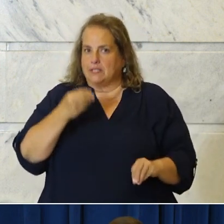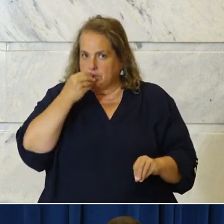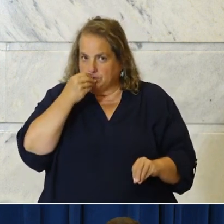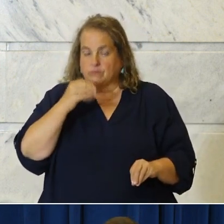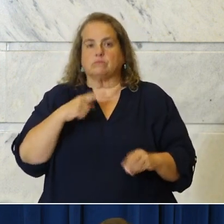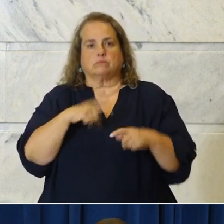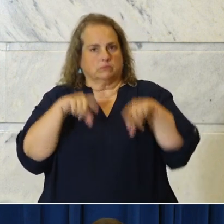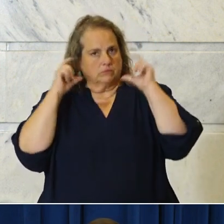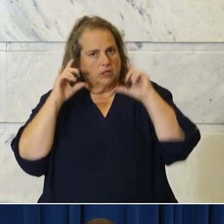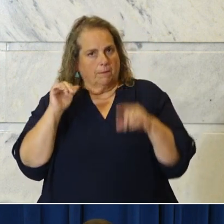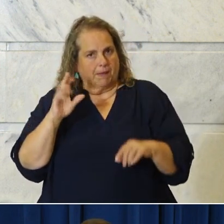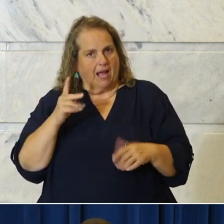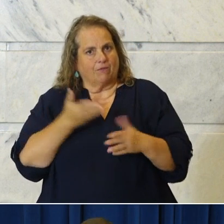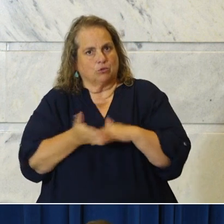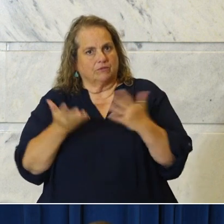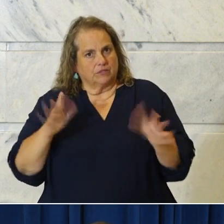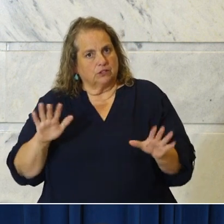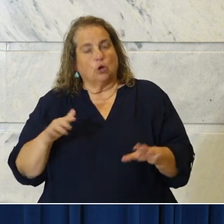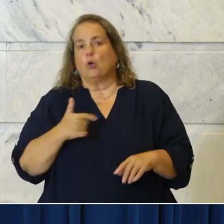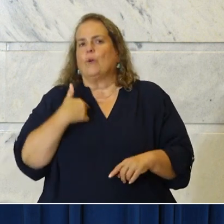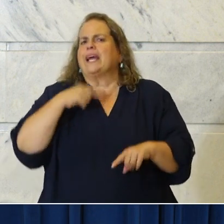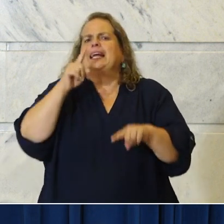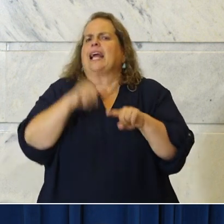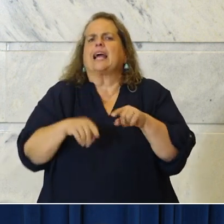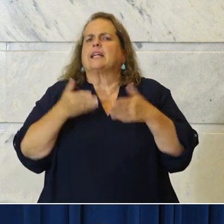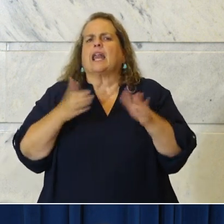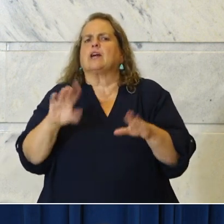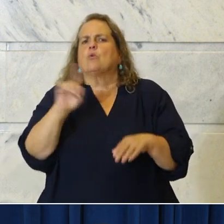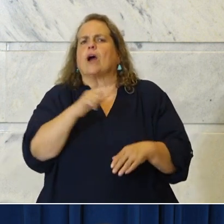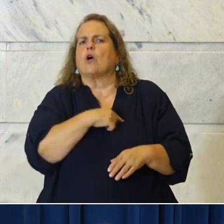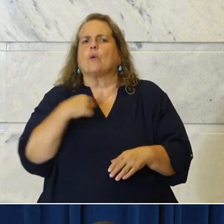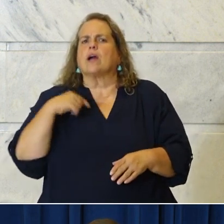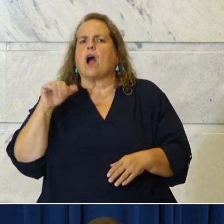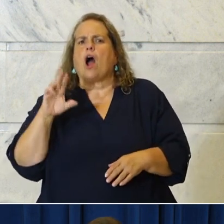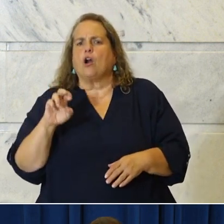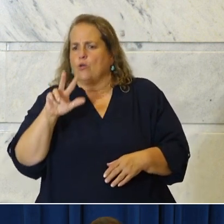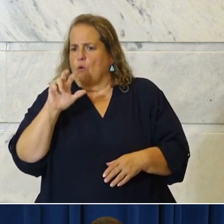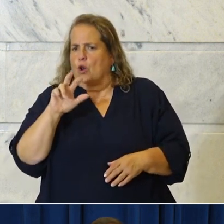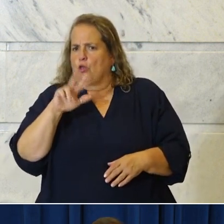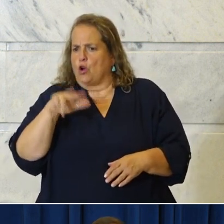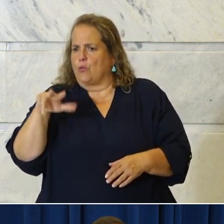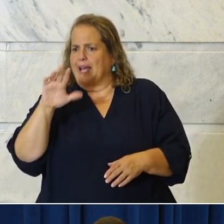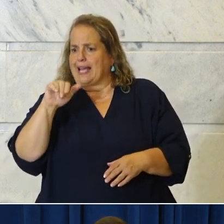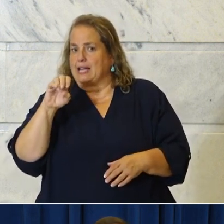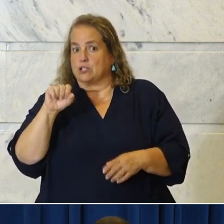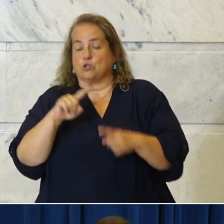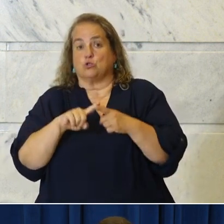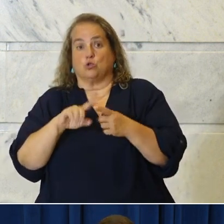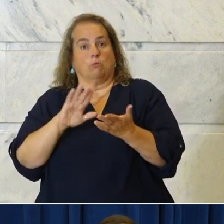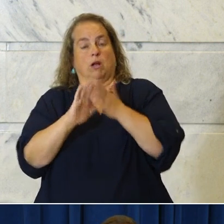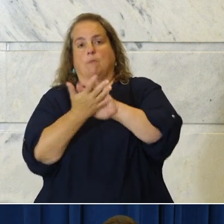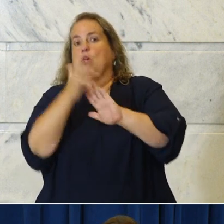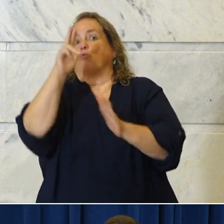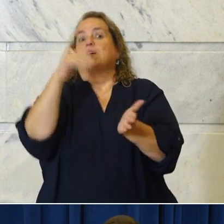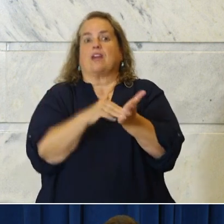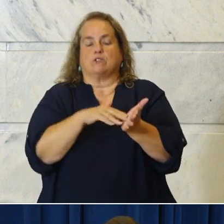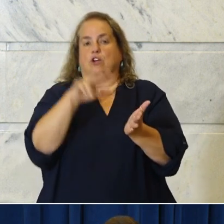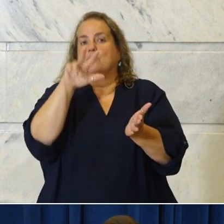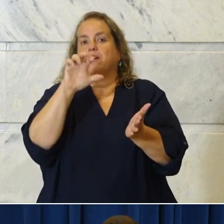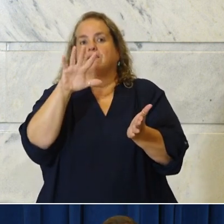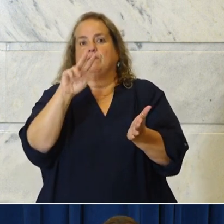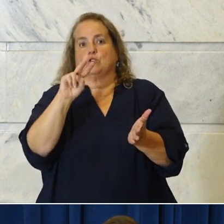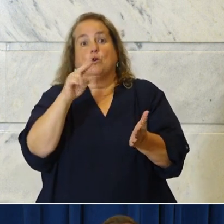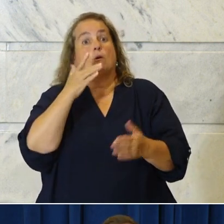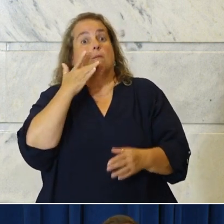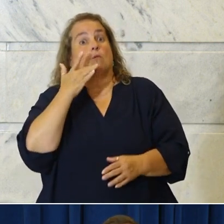where we are 333 cases turn into 3352. And the reason that